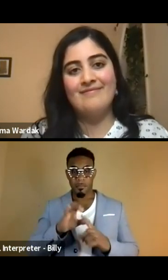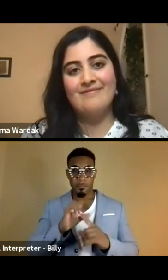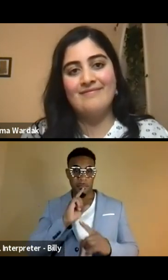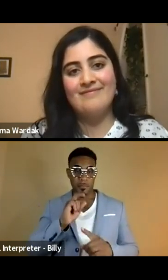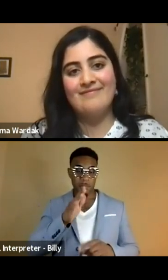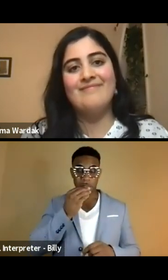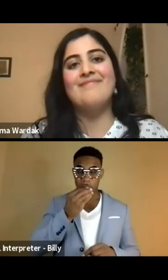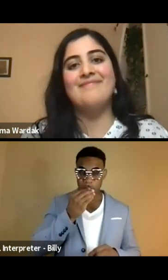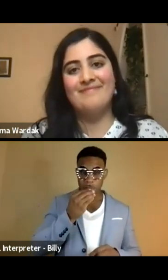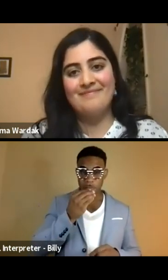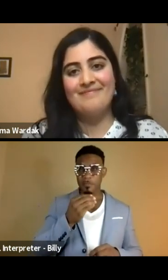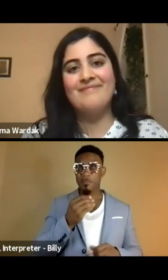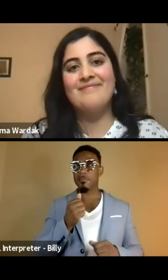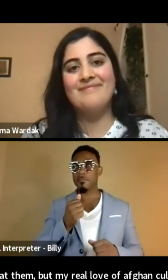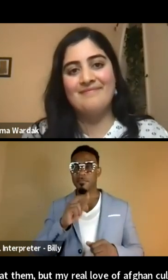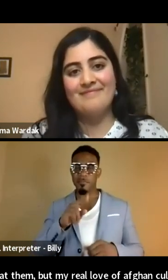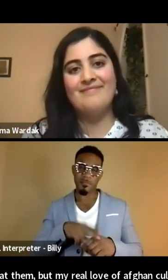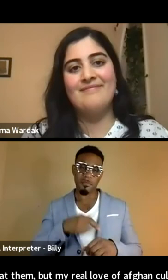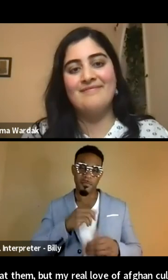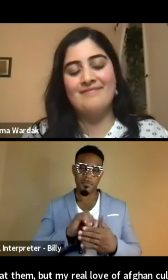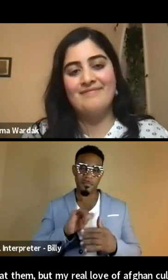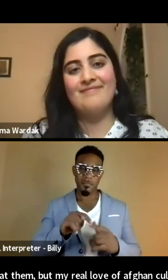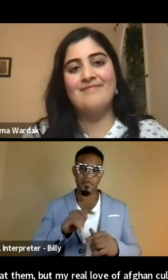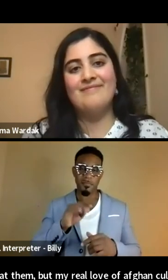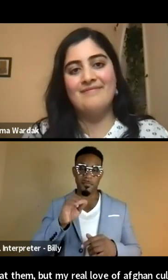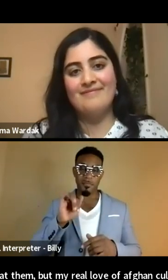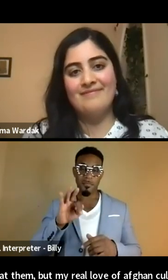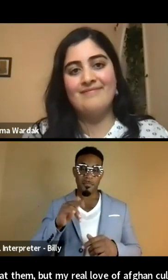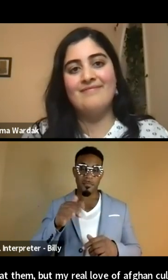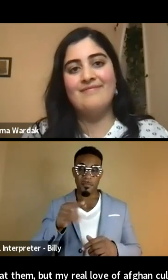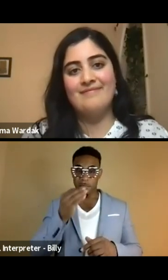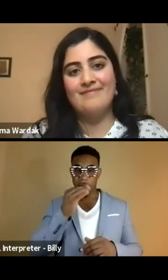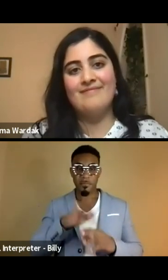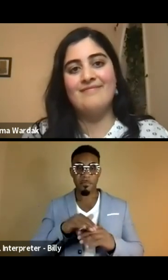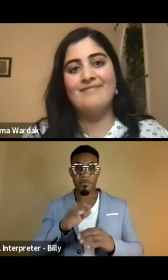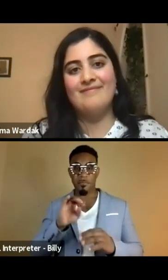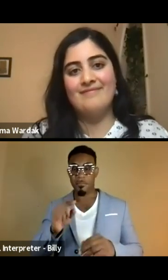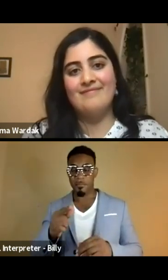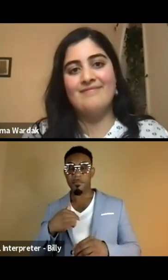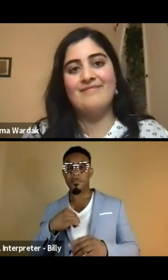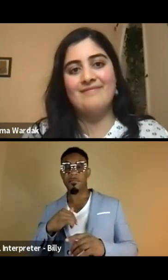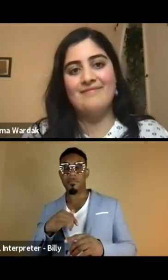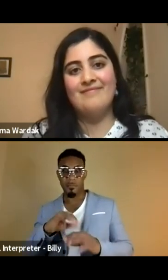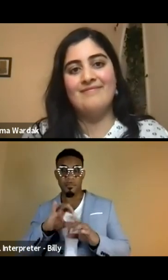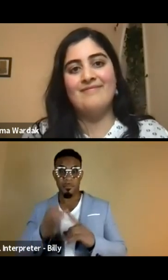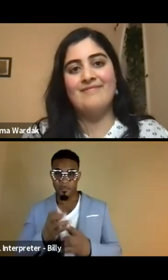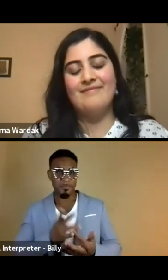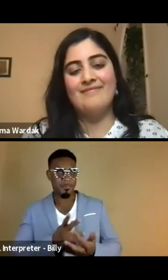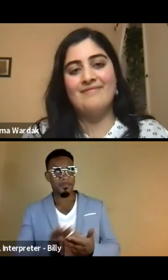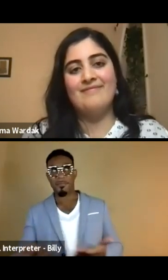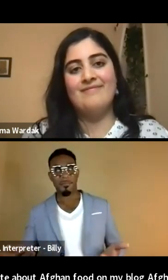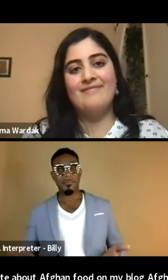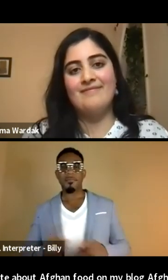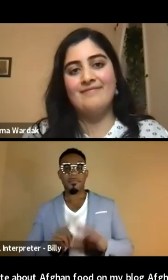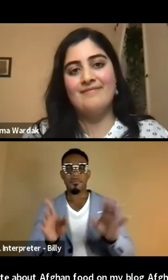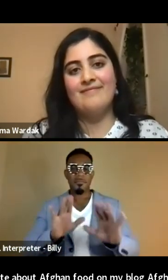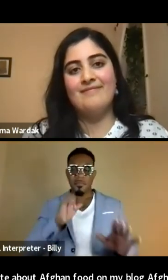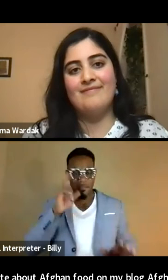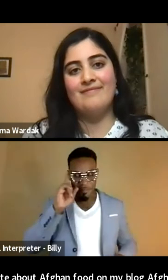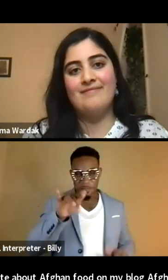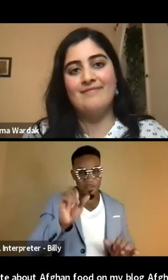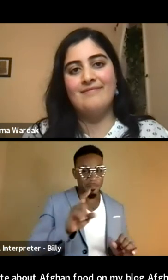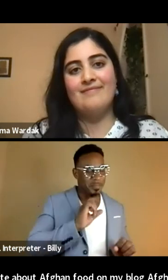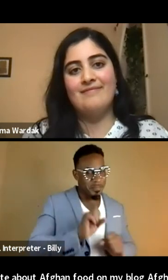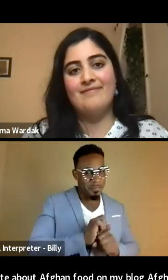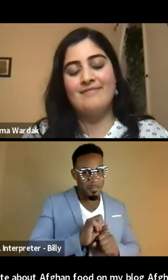food. Uh, of course I write about Afghan food on my blog, Afghan culture unveiled. Um, but I don't think you can